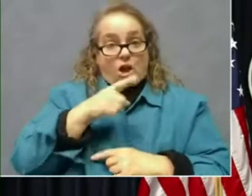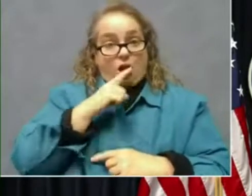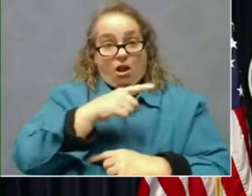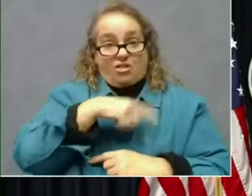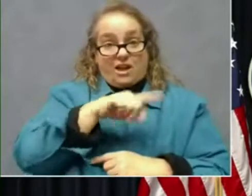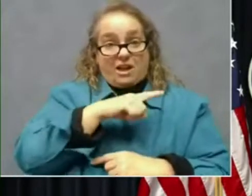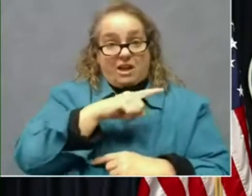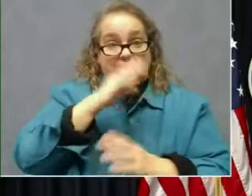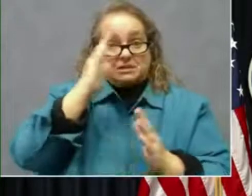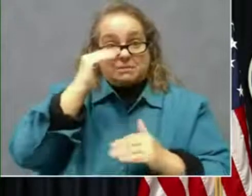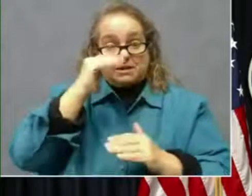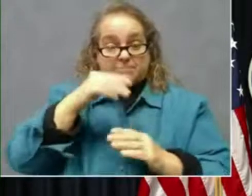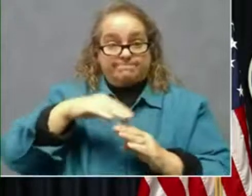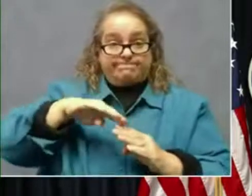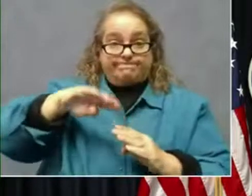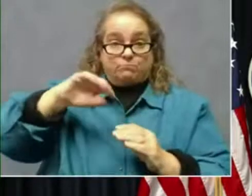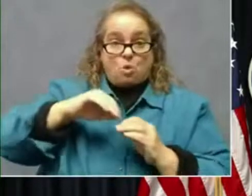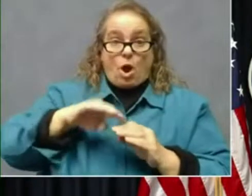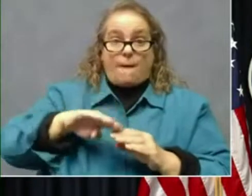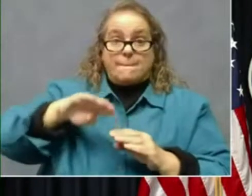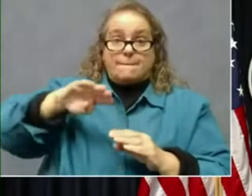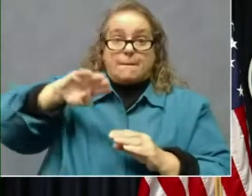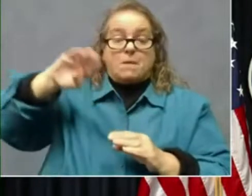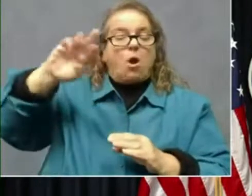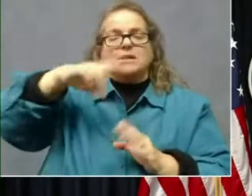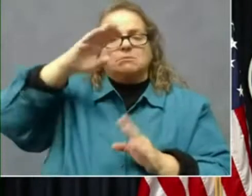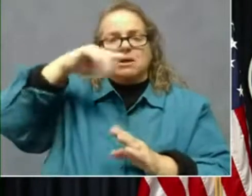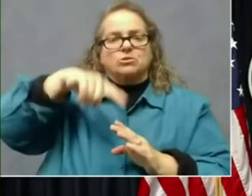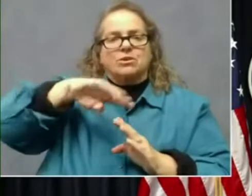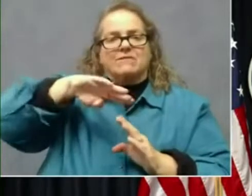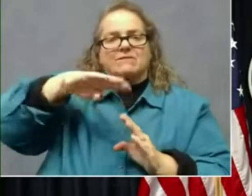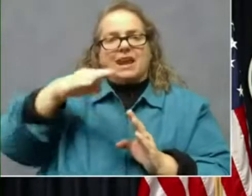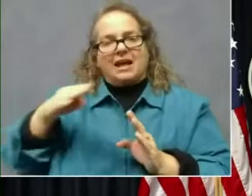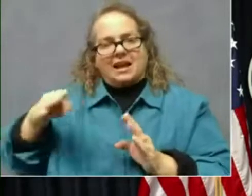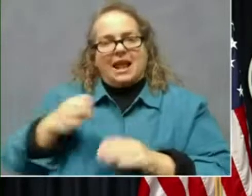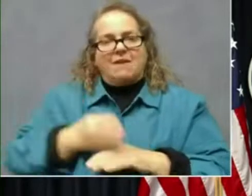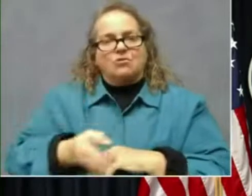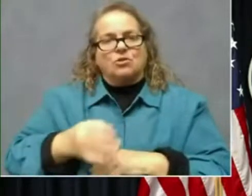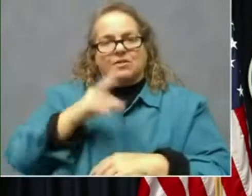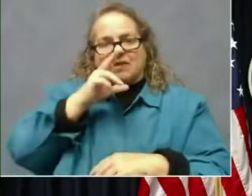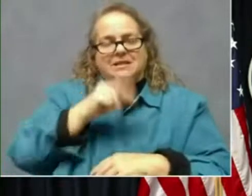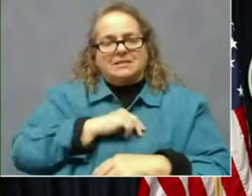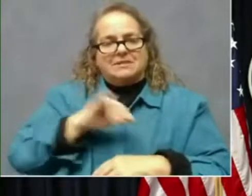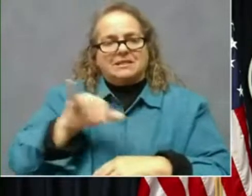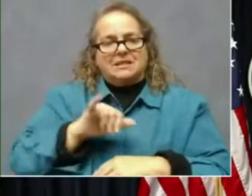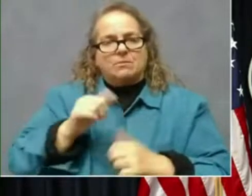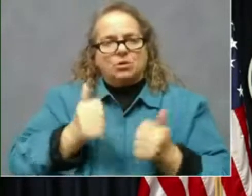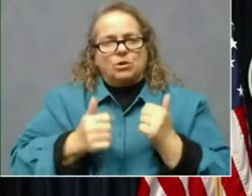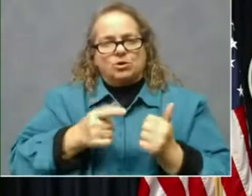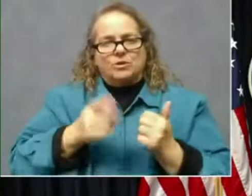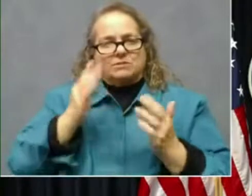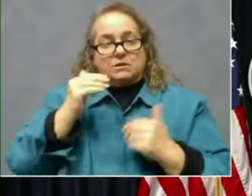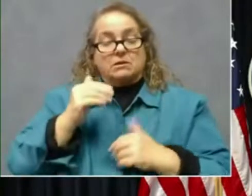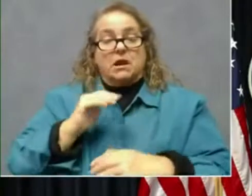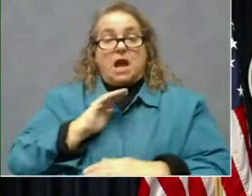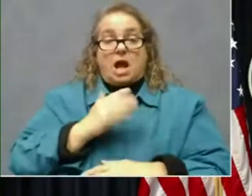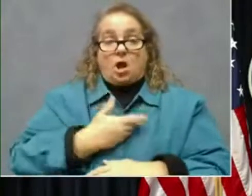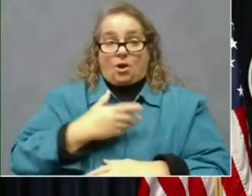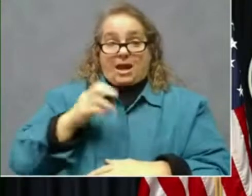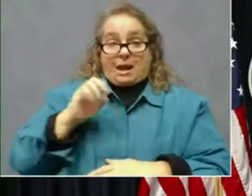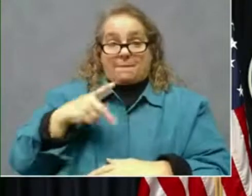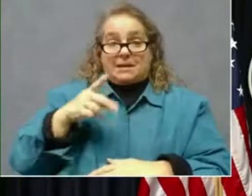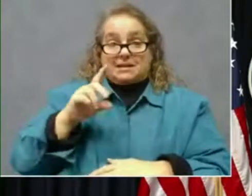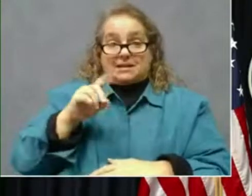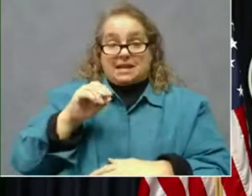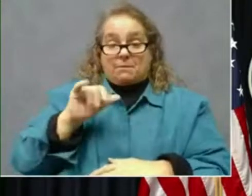up, or are you expecting them to flatten out like they did after Thanksgiving? Well, what our epidemiologists are waiting